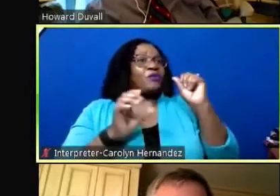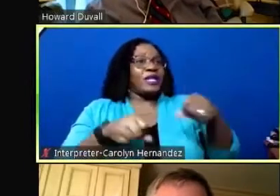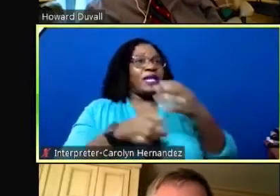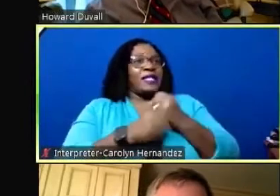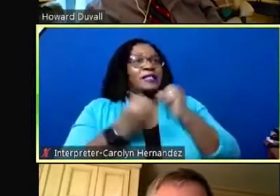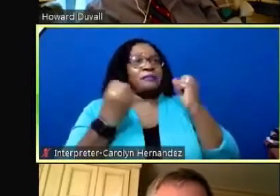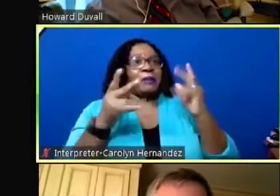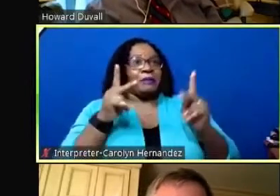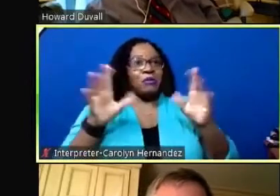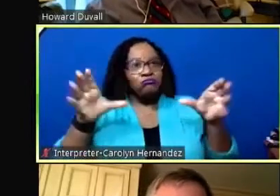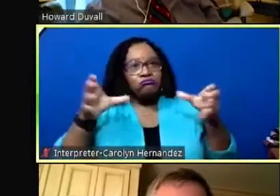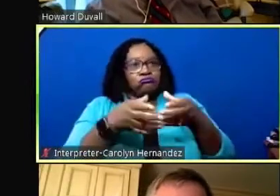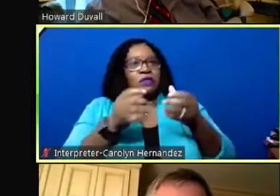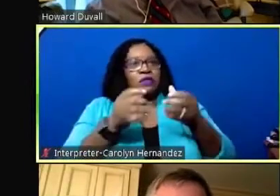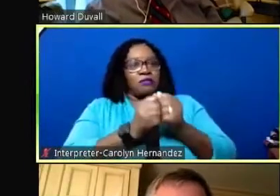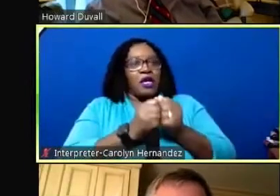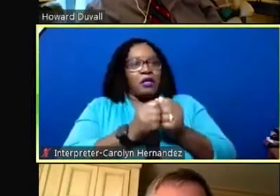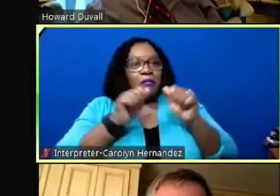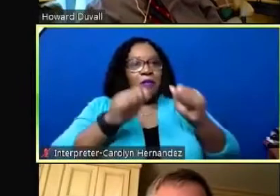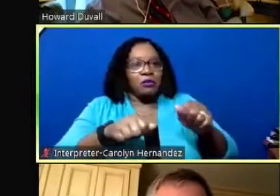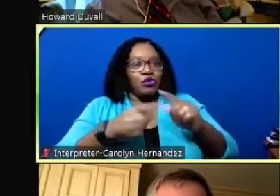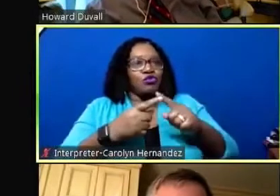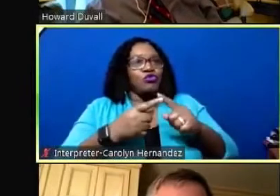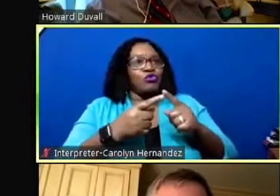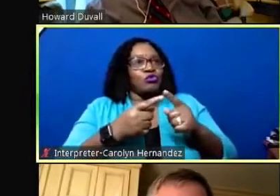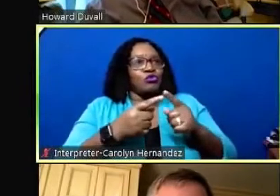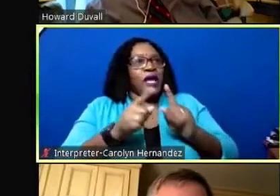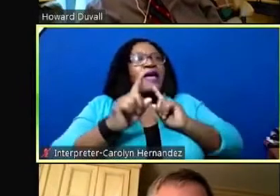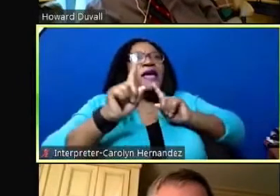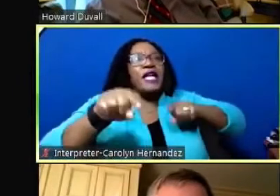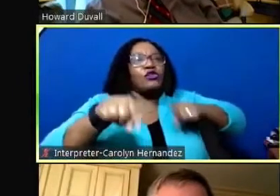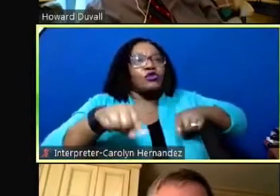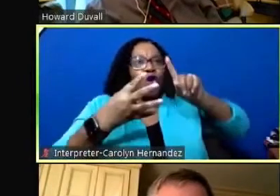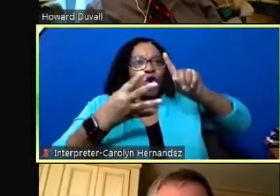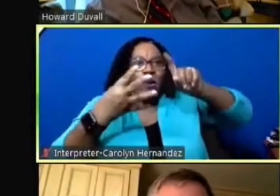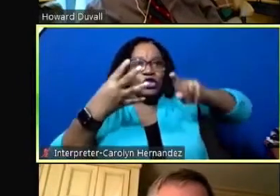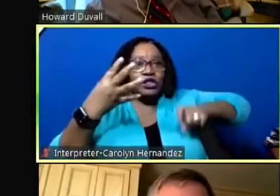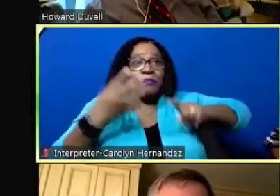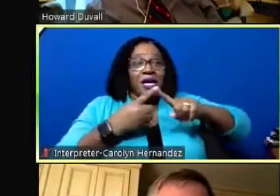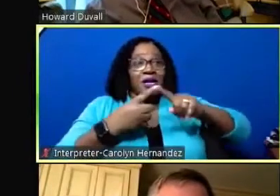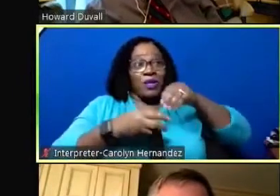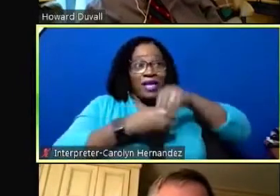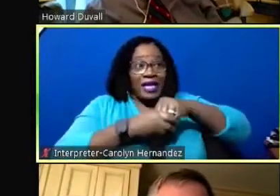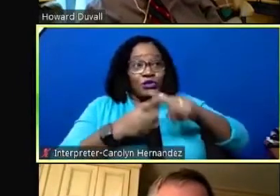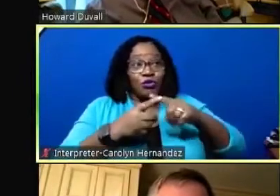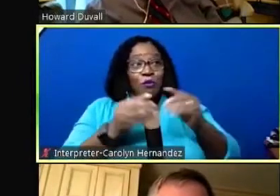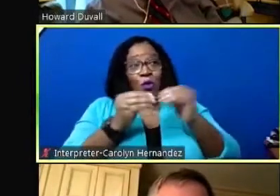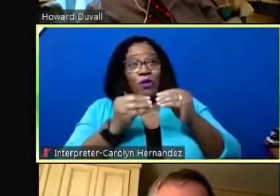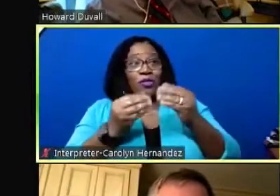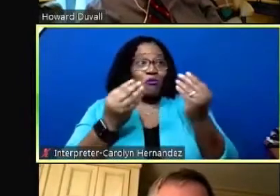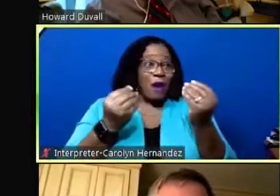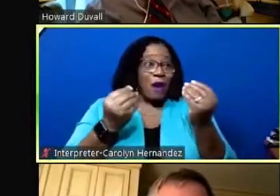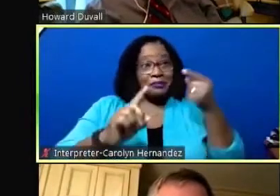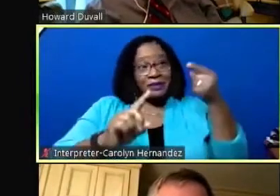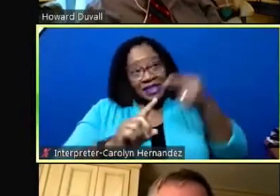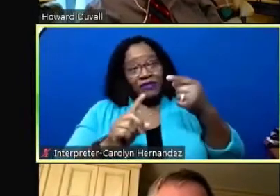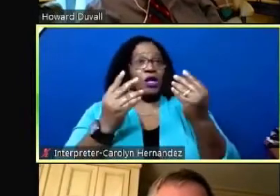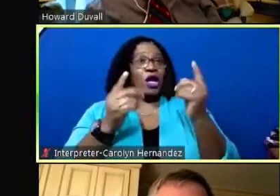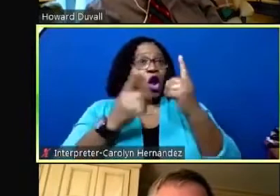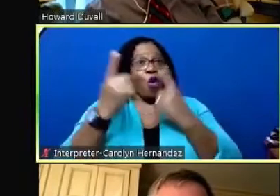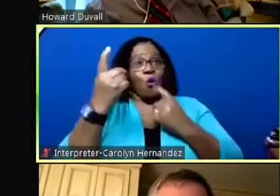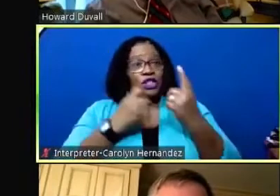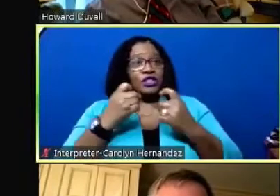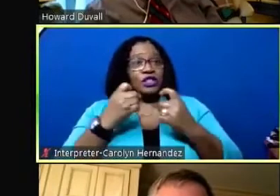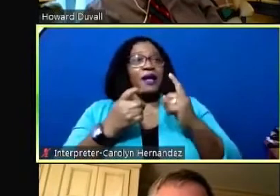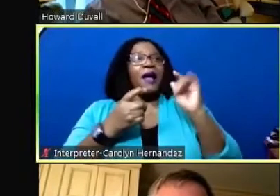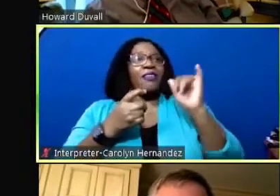many people together as possible to go over those questions once we get into the weeds and maybe property specific questions um